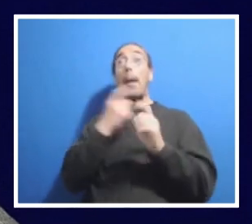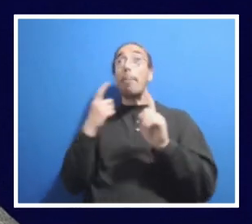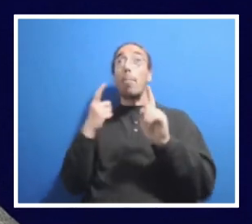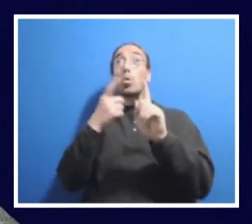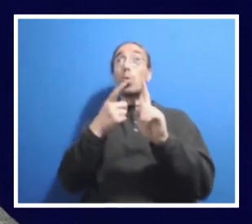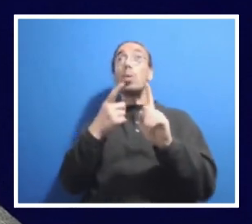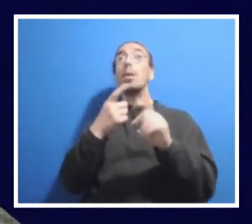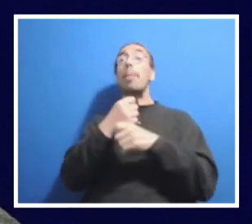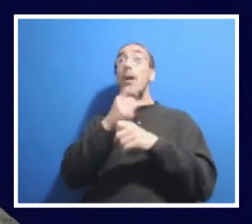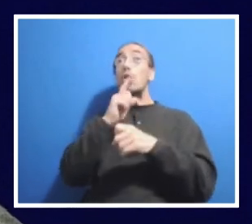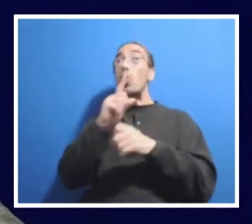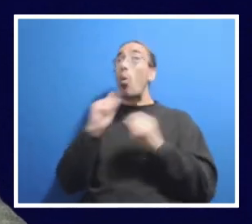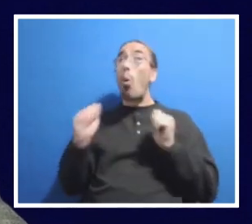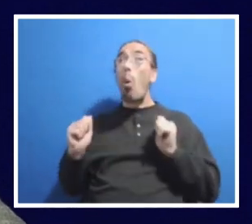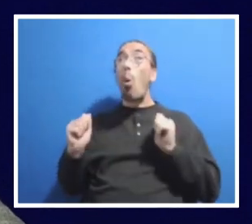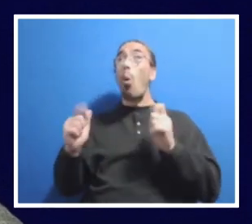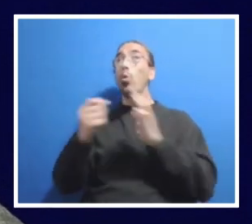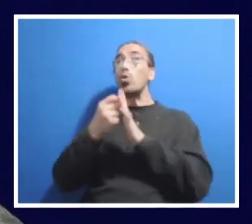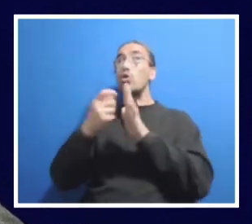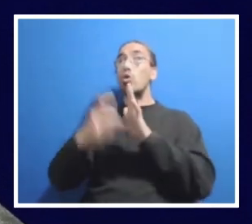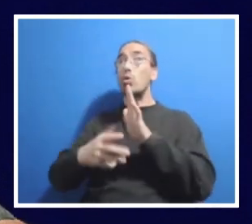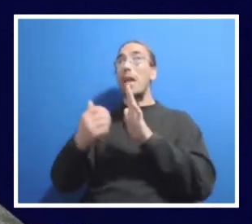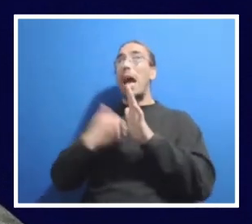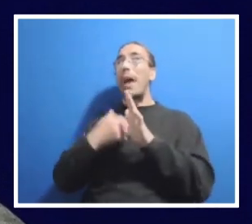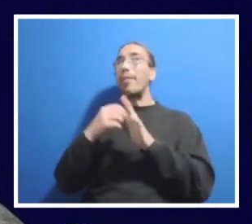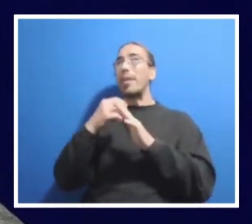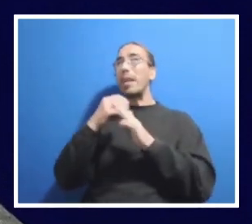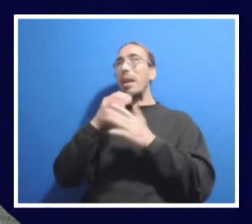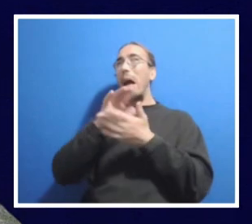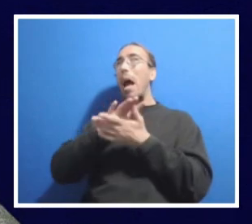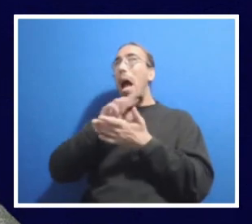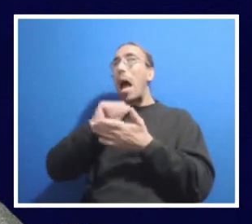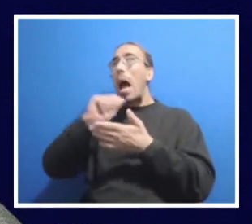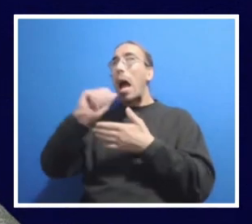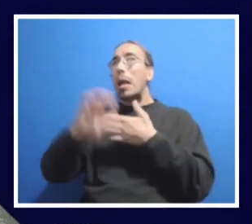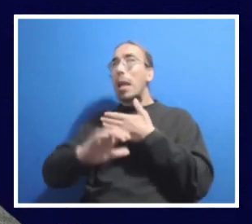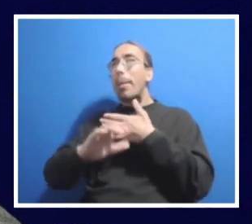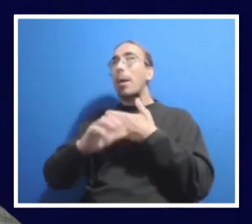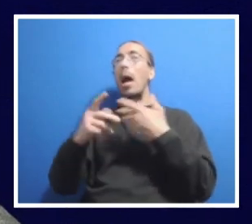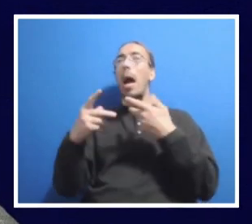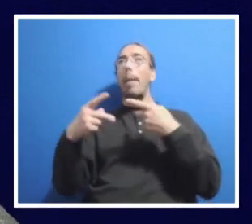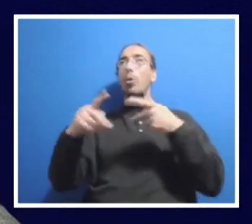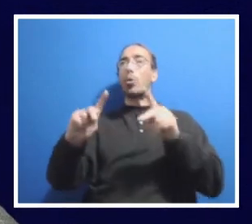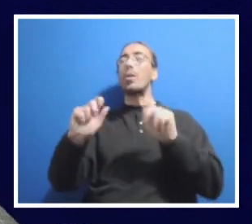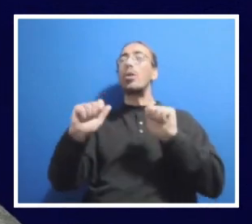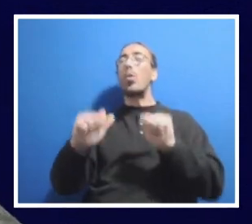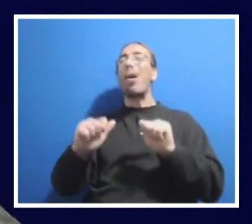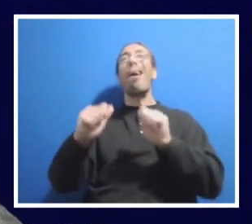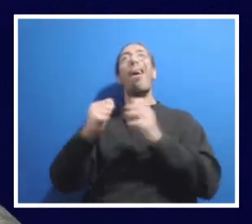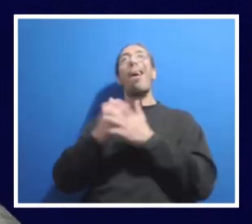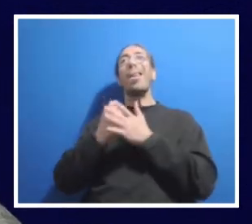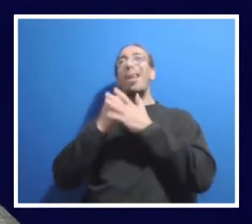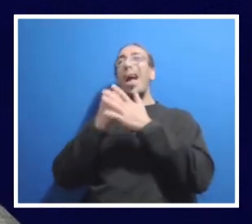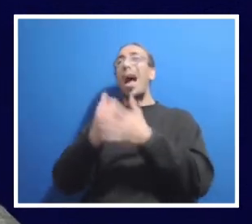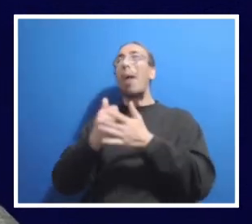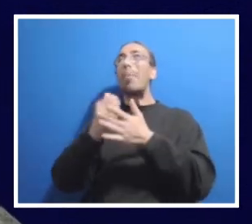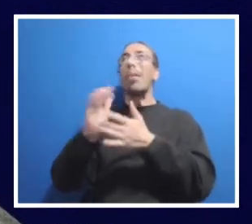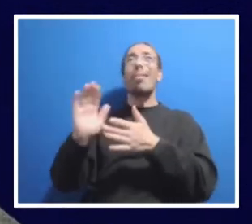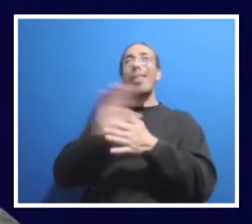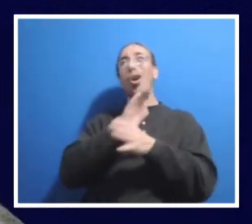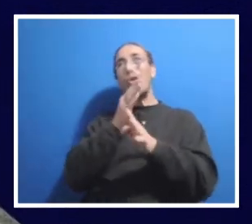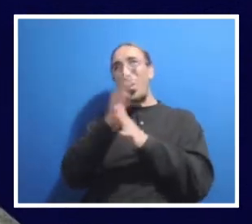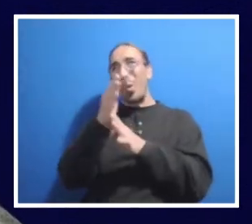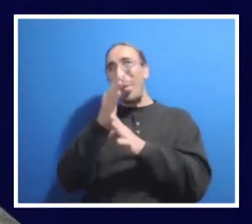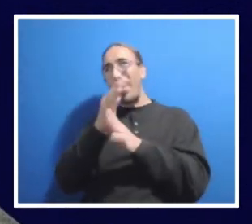all of our students have the academic opportunities so they can really build the lives and careers that they're aspiring to. That's really the driving